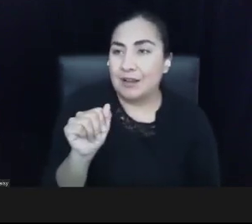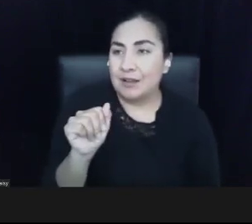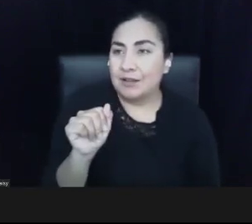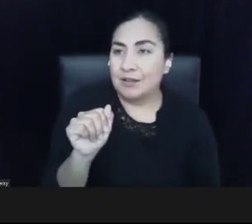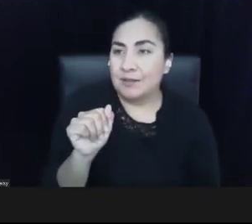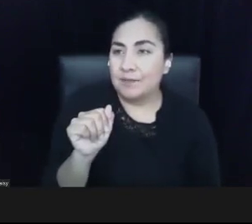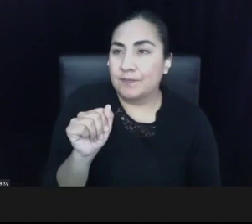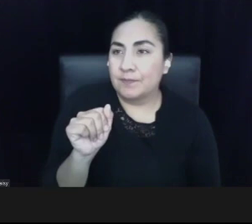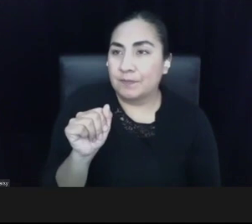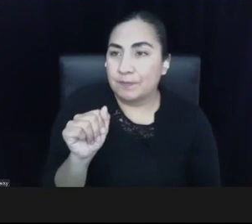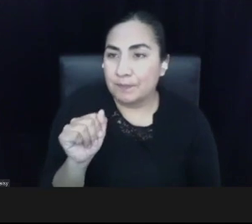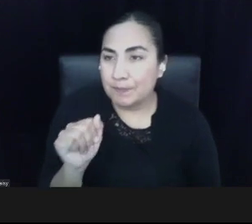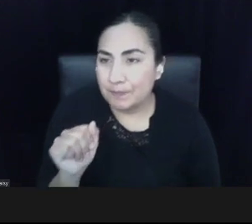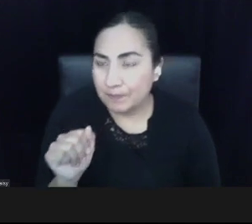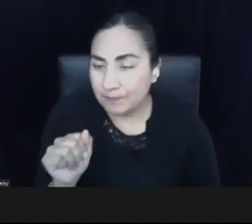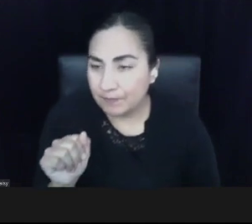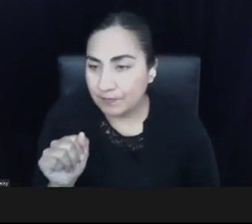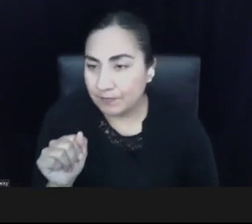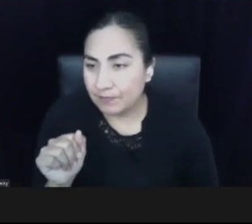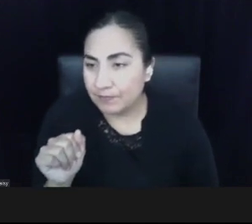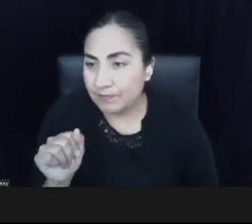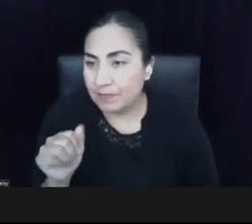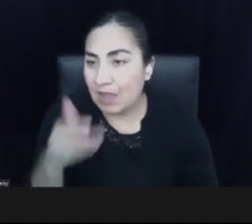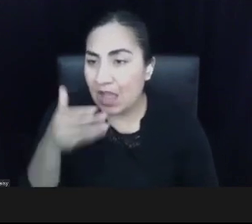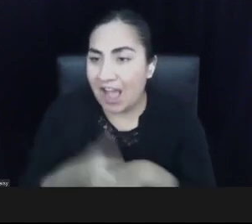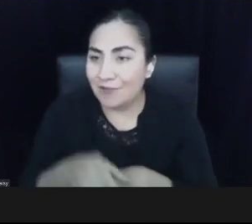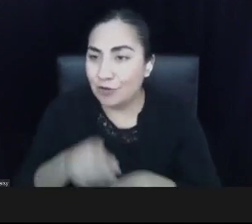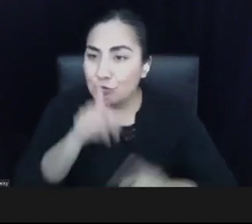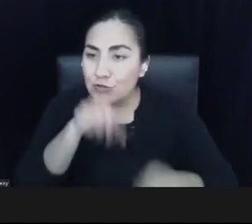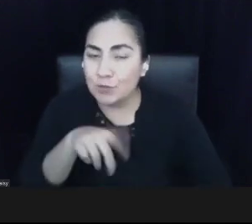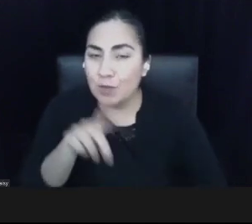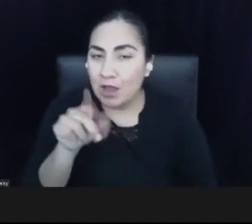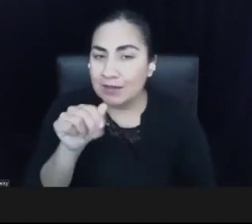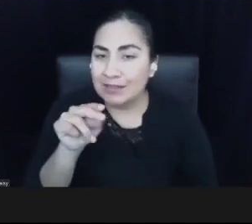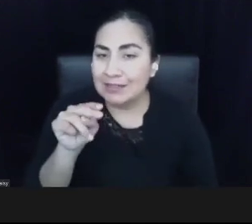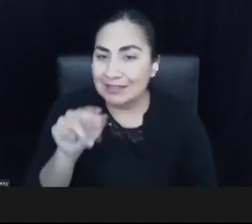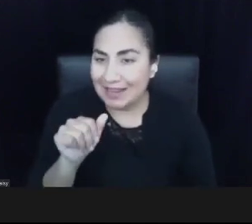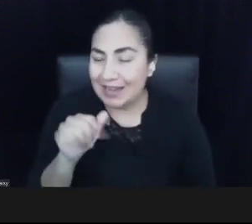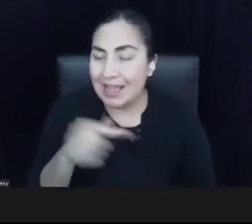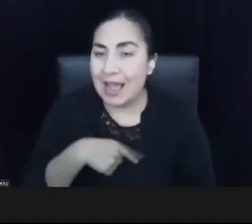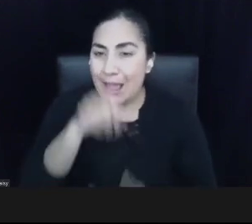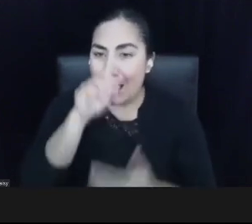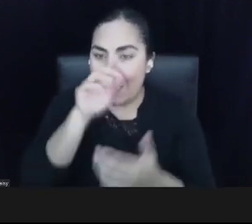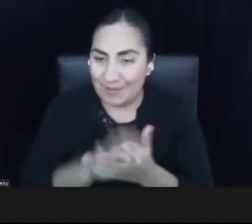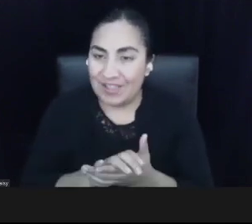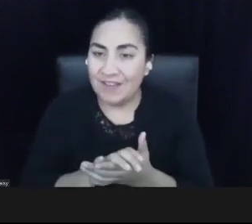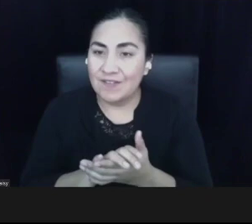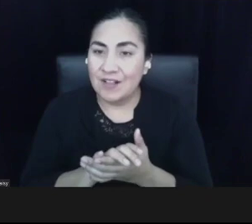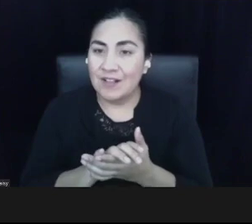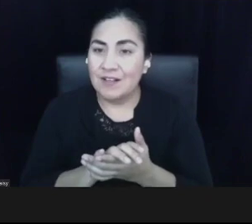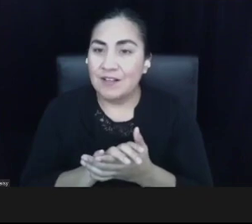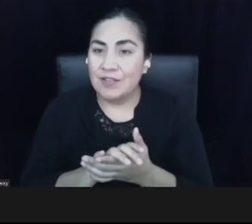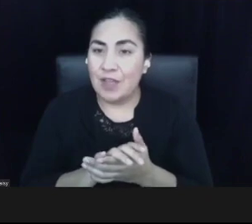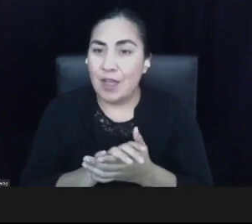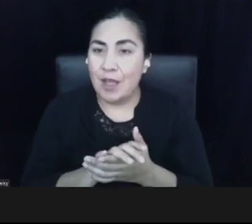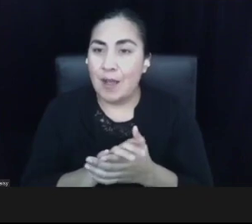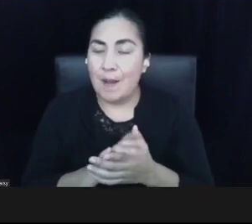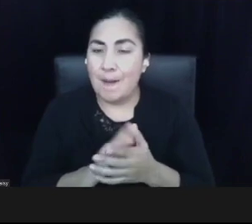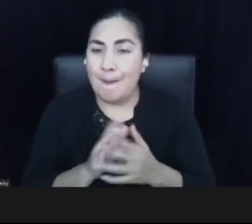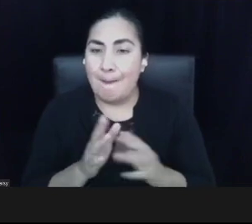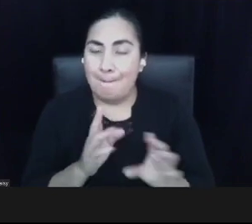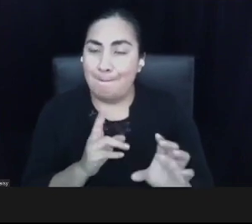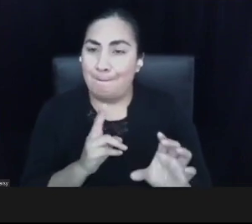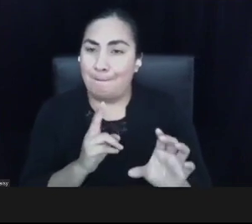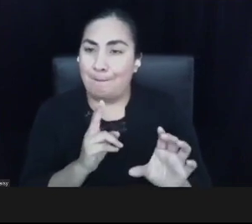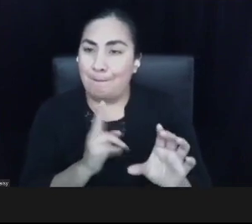And after, Dana, you respond, I believe the attendee or participant is interested in hearing